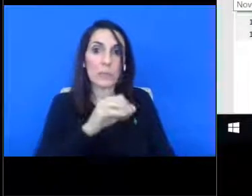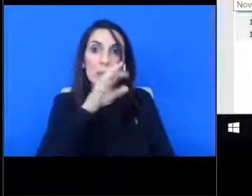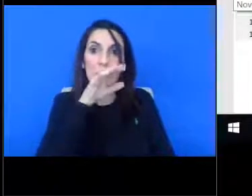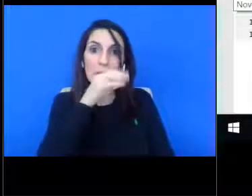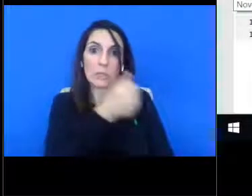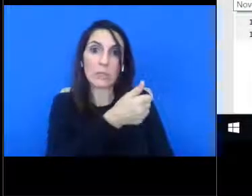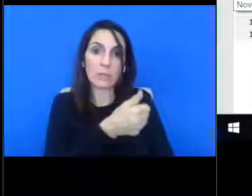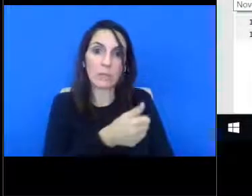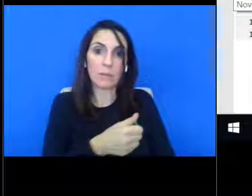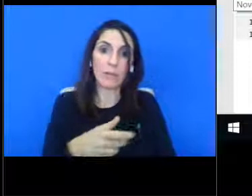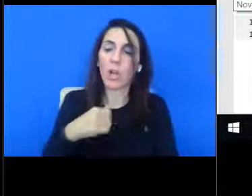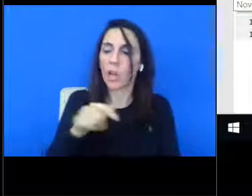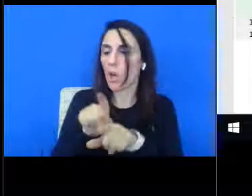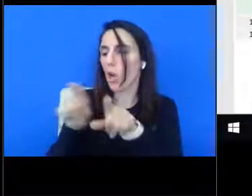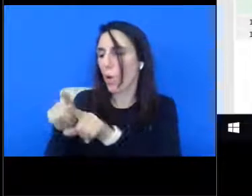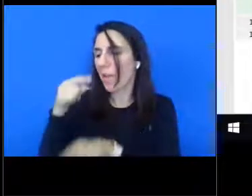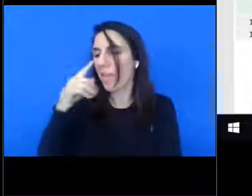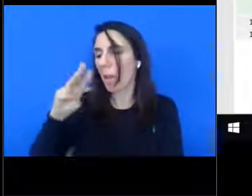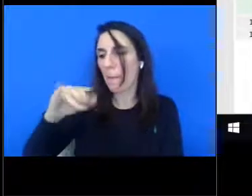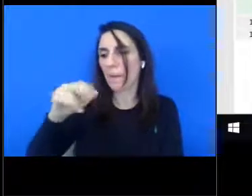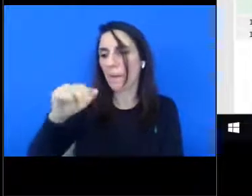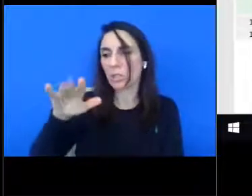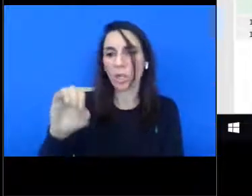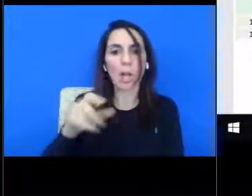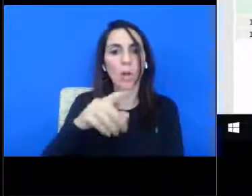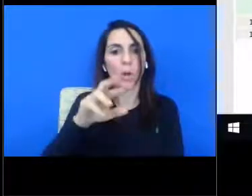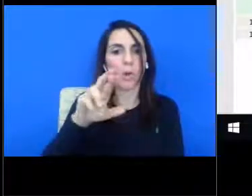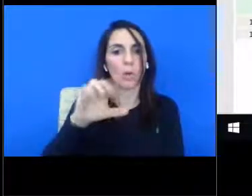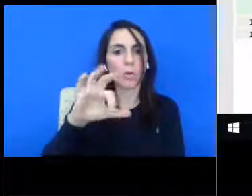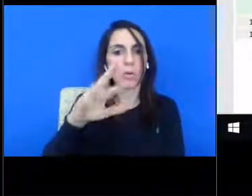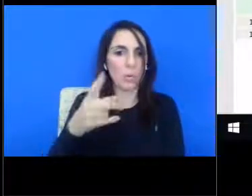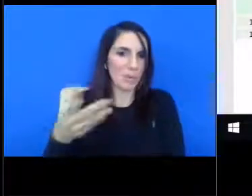I, I believe also Ms. Michelle Roke is here in person. Michelle.